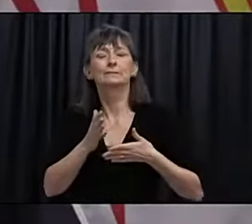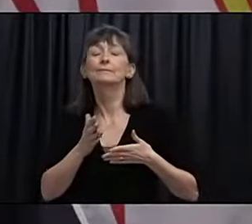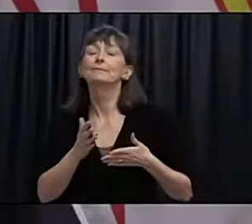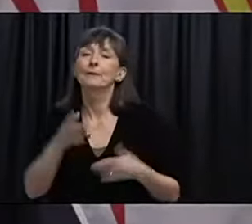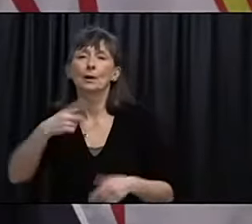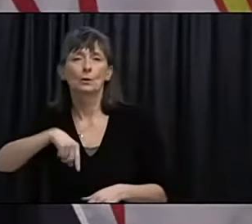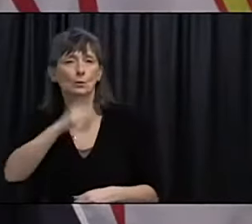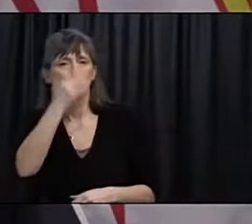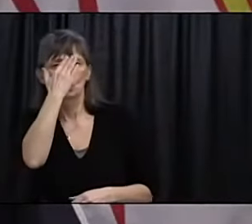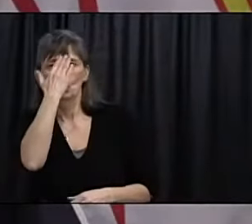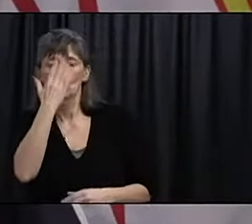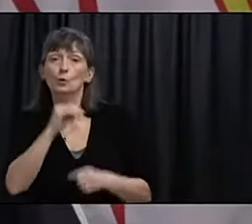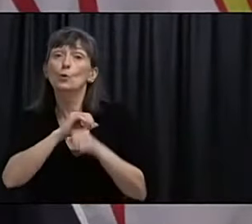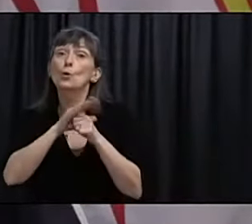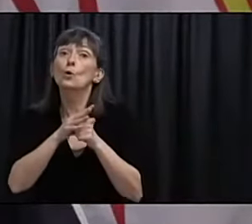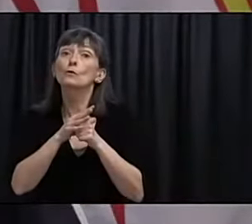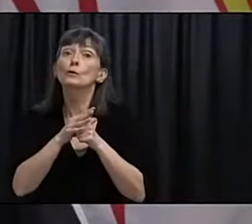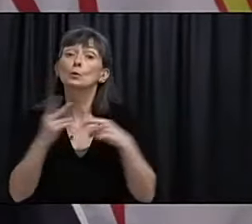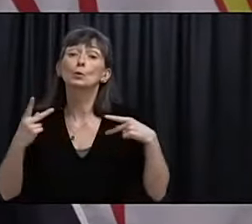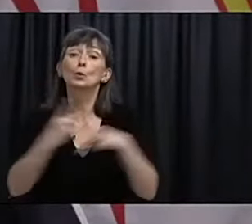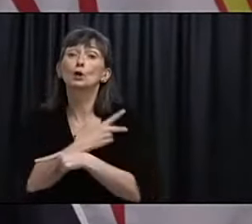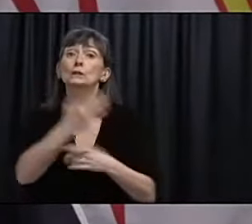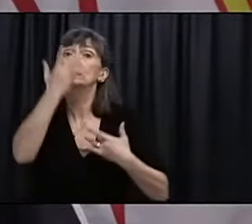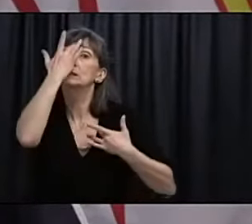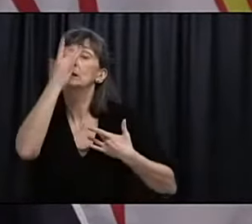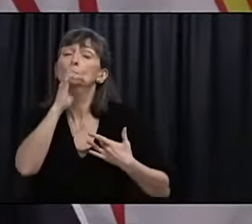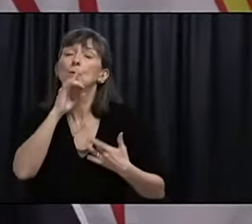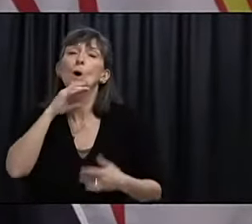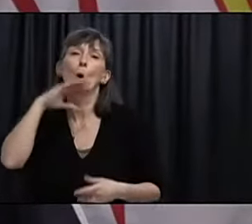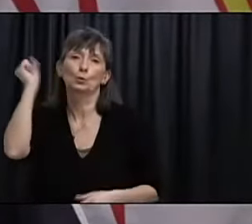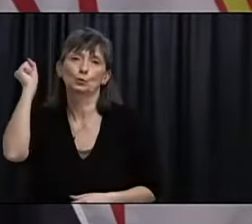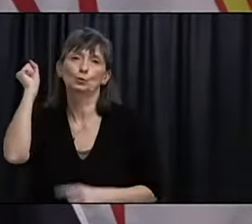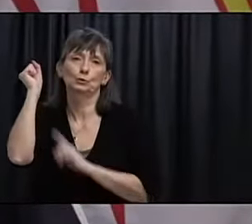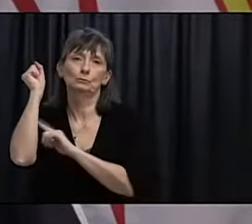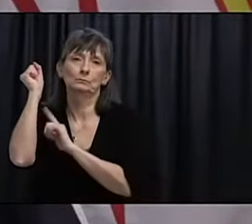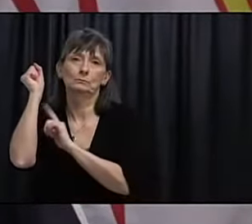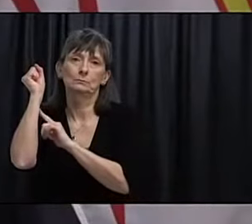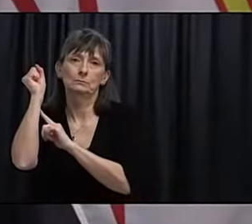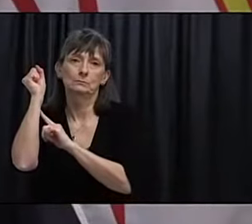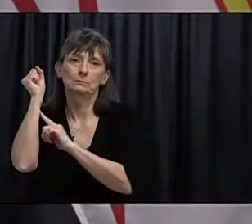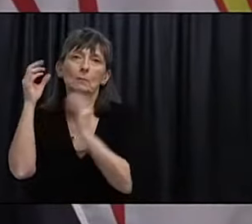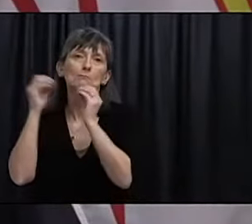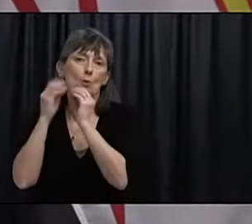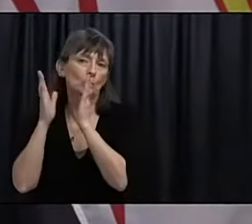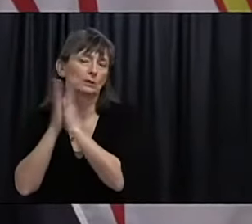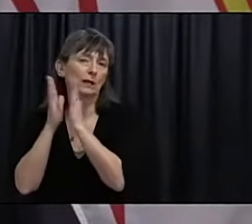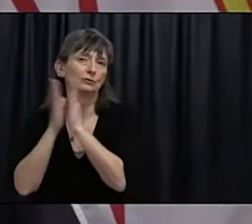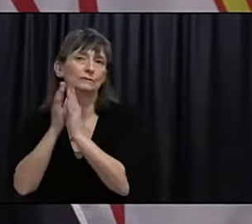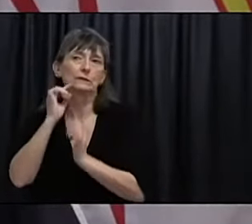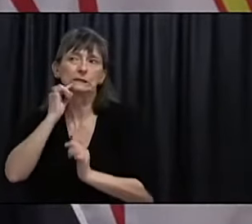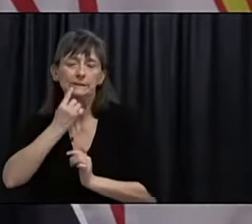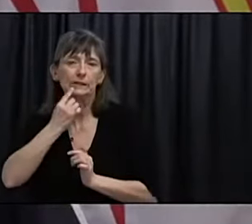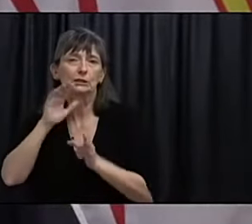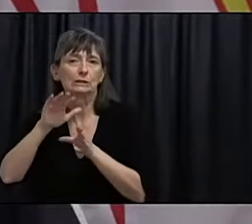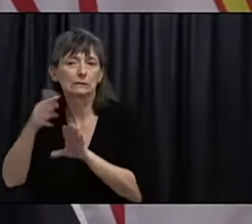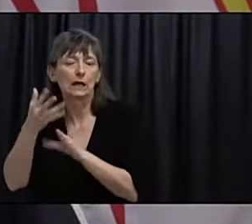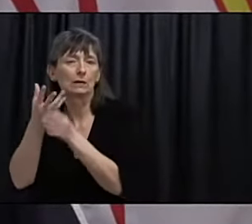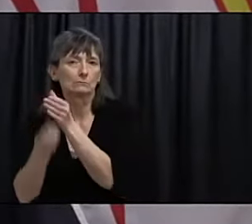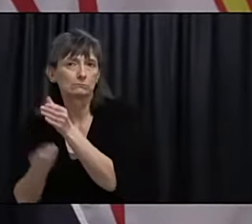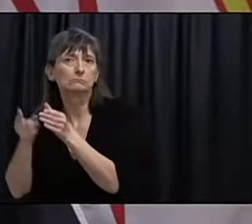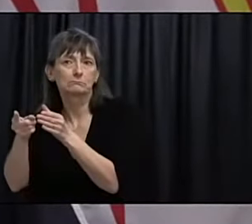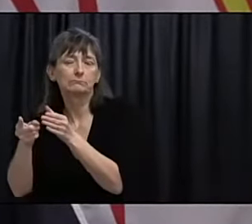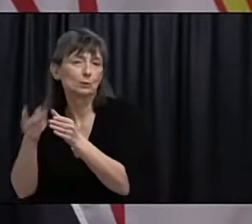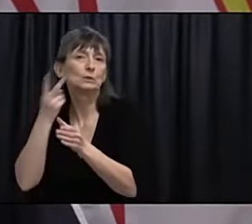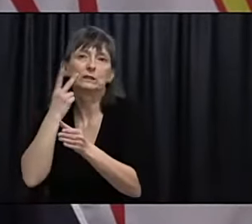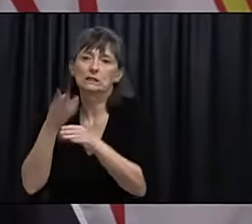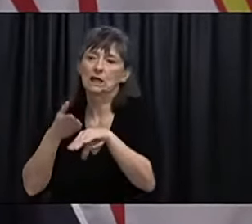age. You know, in the end, as we're the older we are, the more at risk we are for for severe disease. And we certainly see a fairly